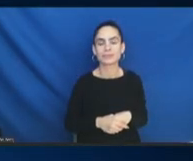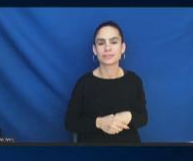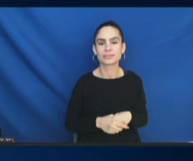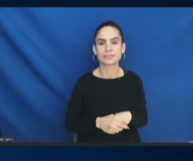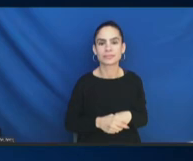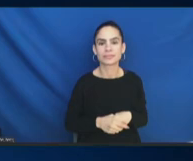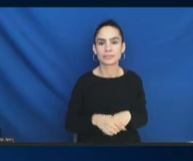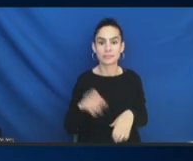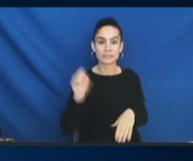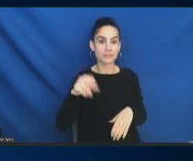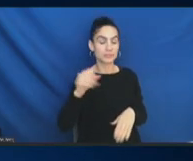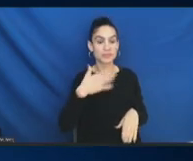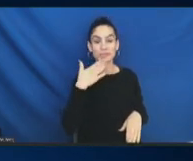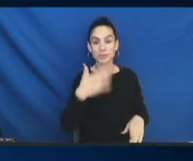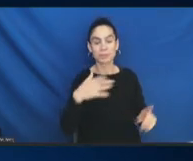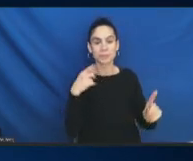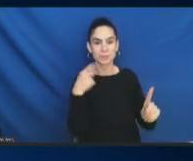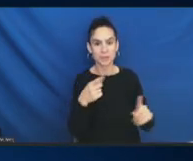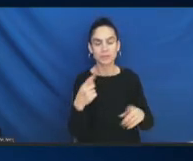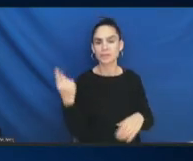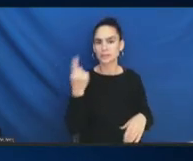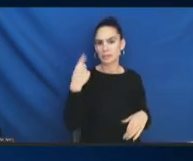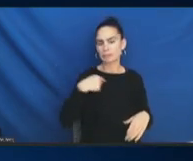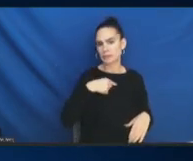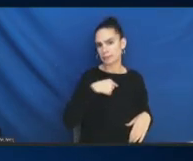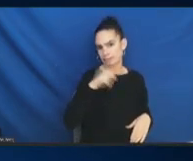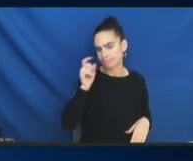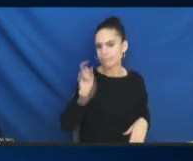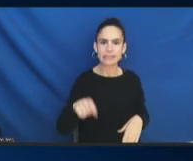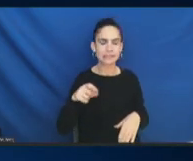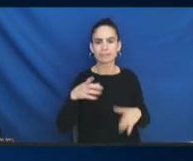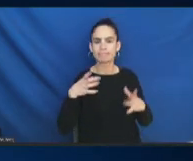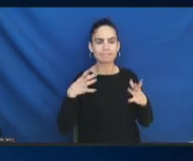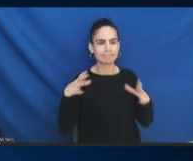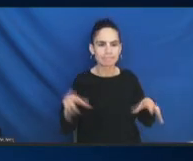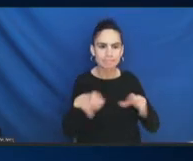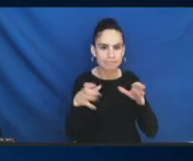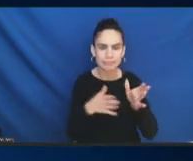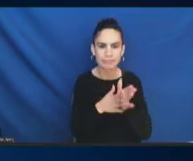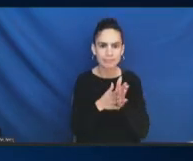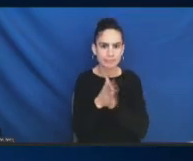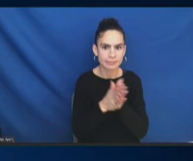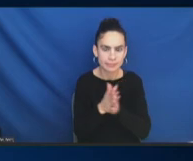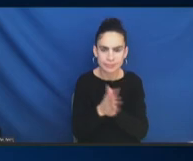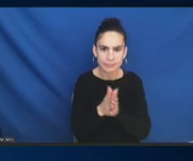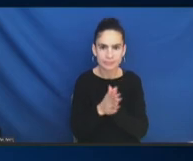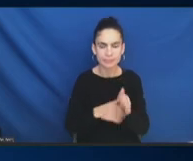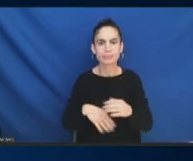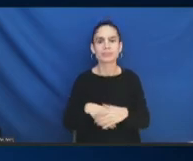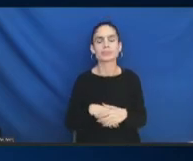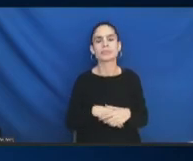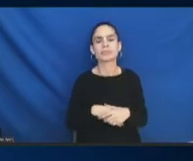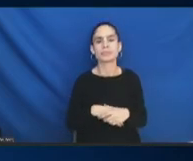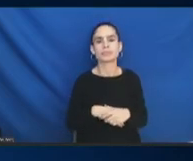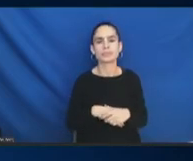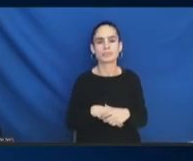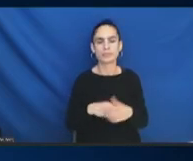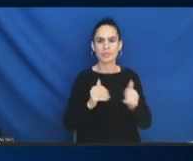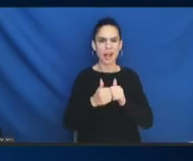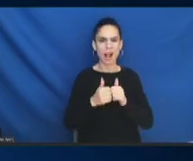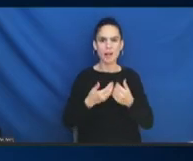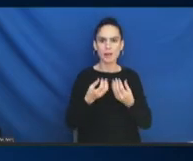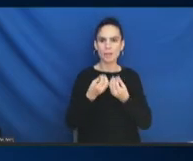certainly something we should be asking as we think about how to get the information out to our